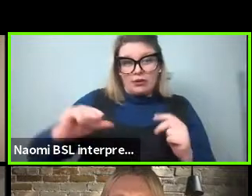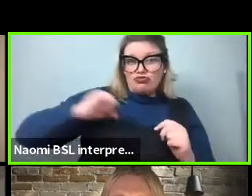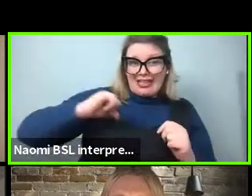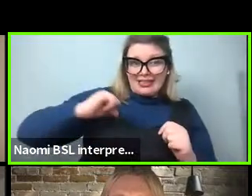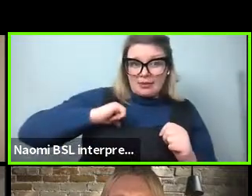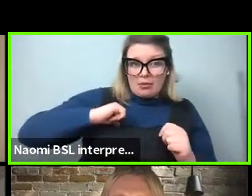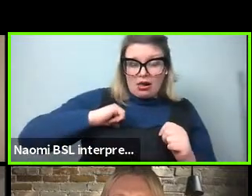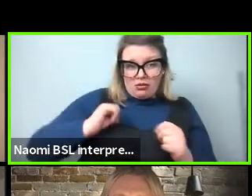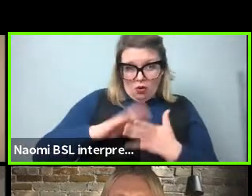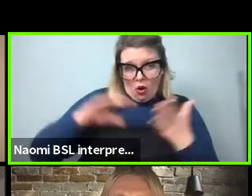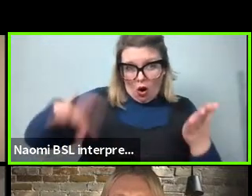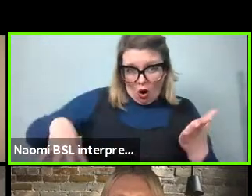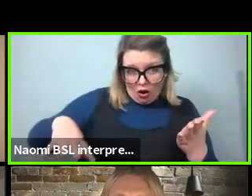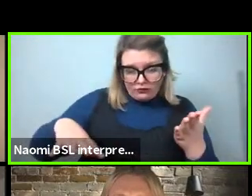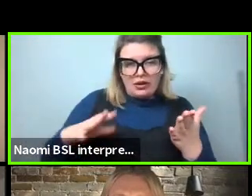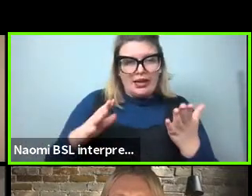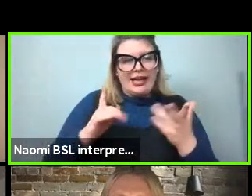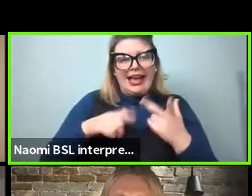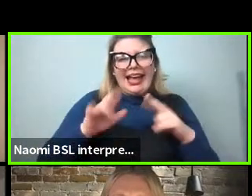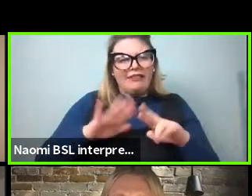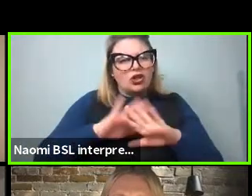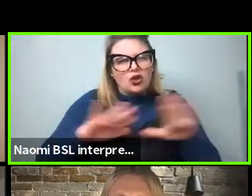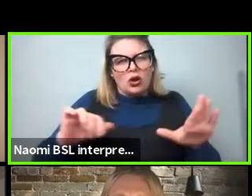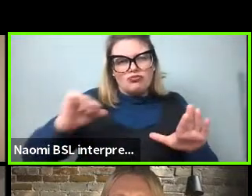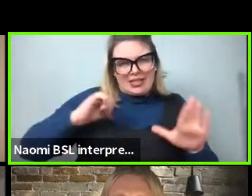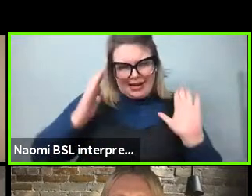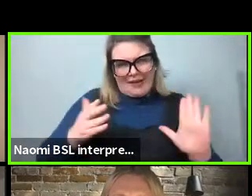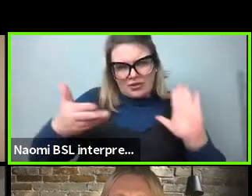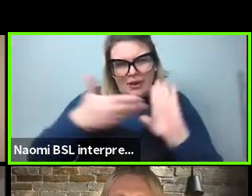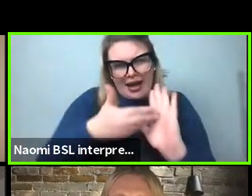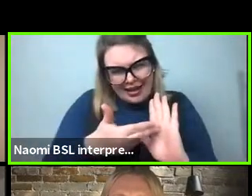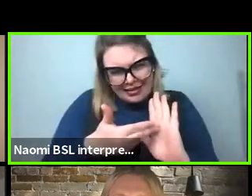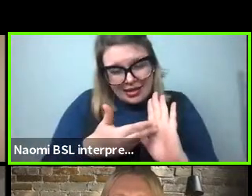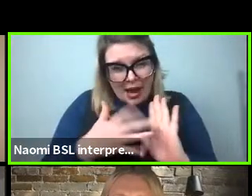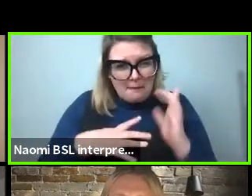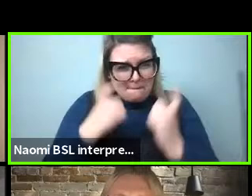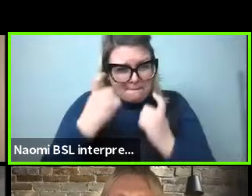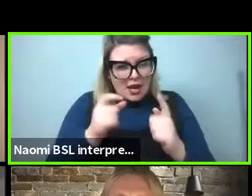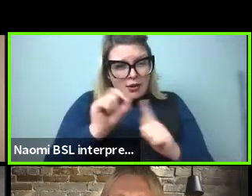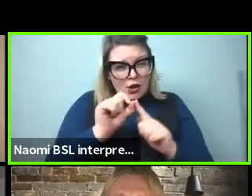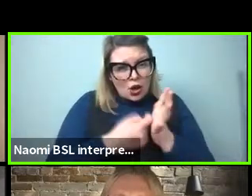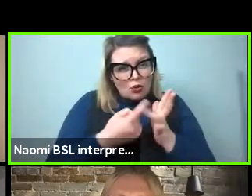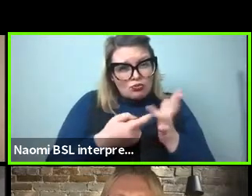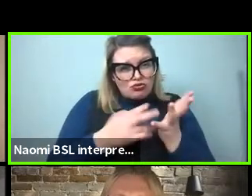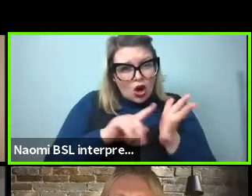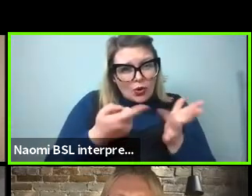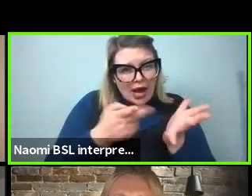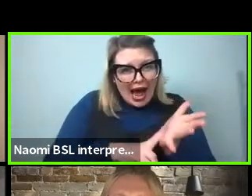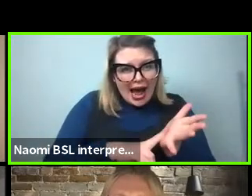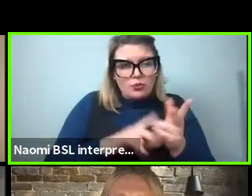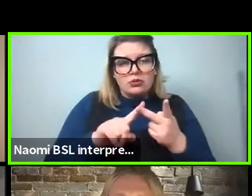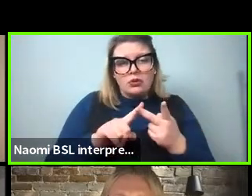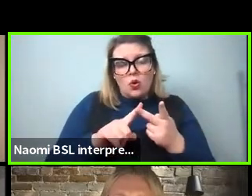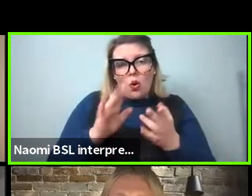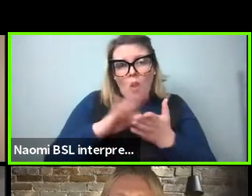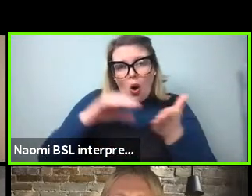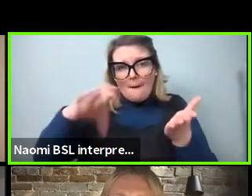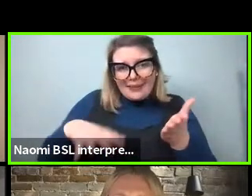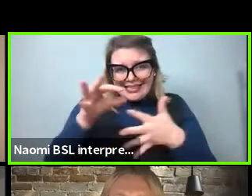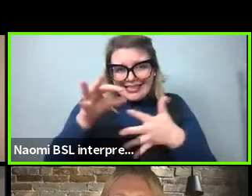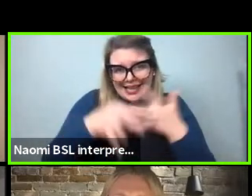So I just wondered if you wanted to include, um, you know, pronouns and omitted elements, uh, in the